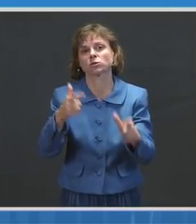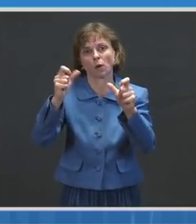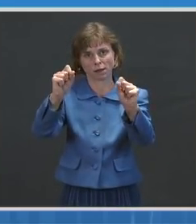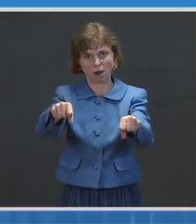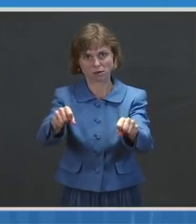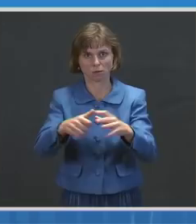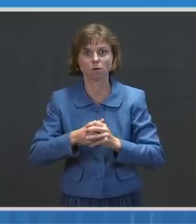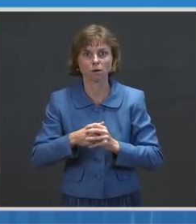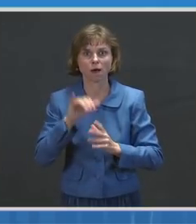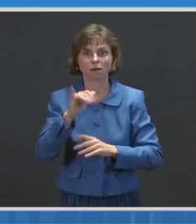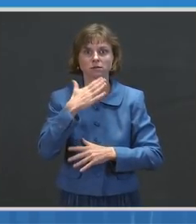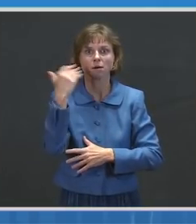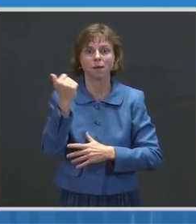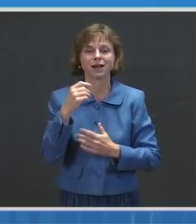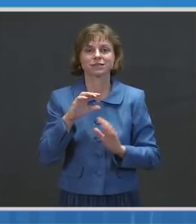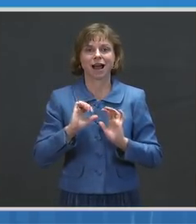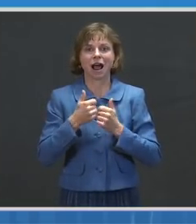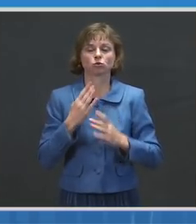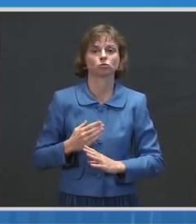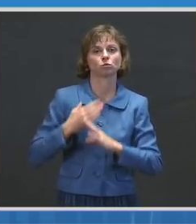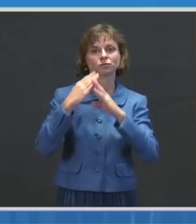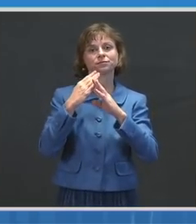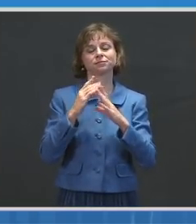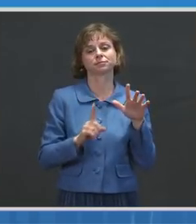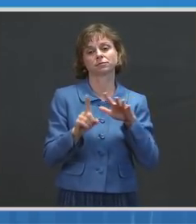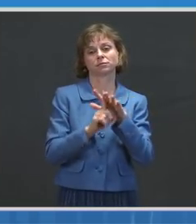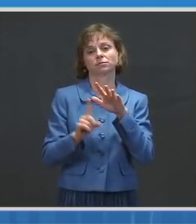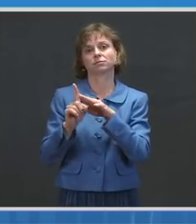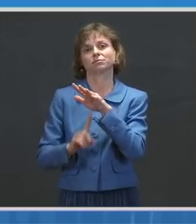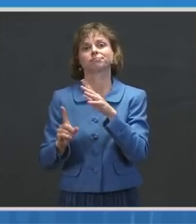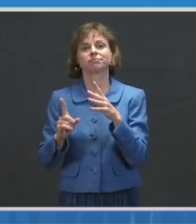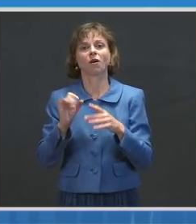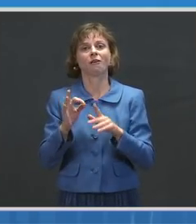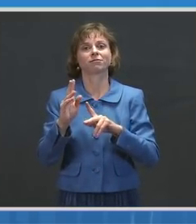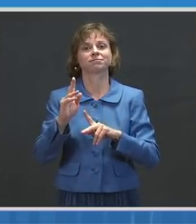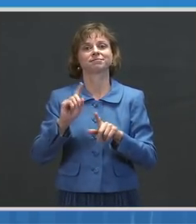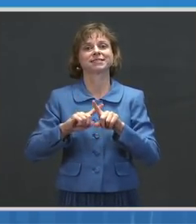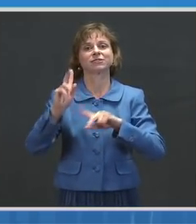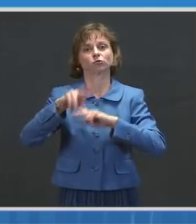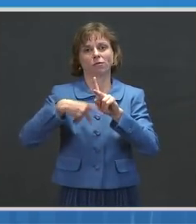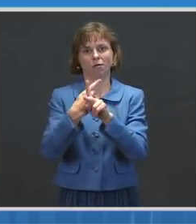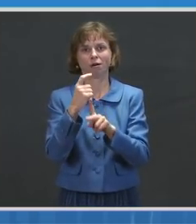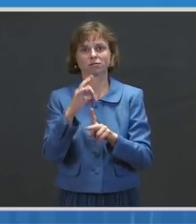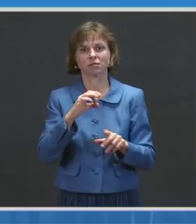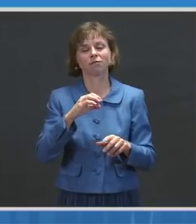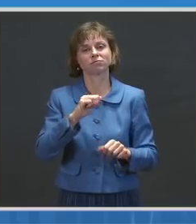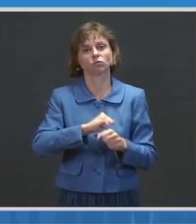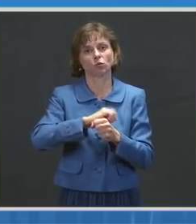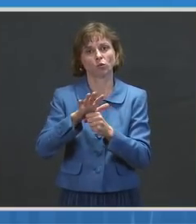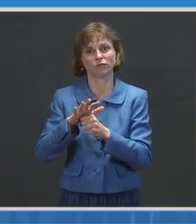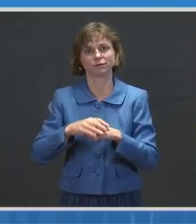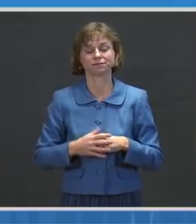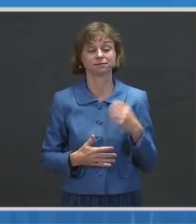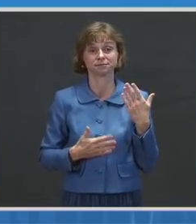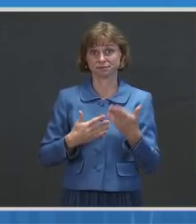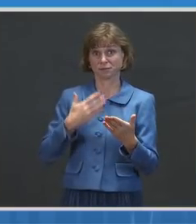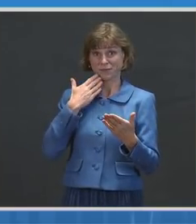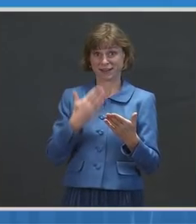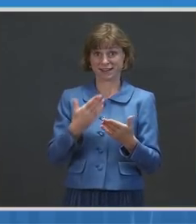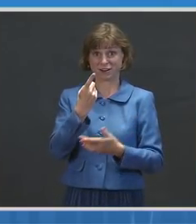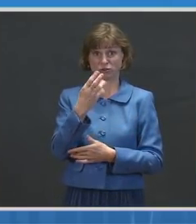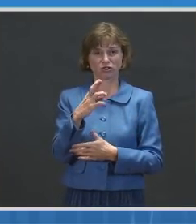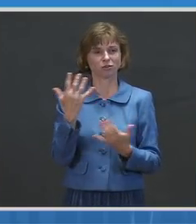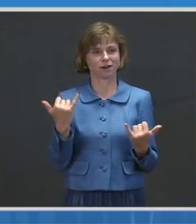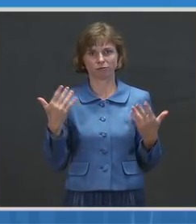against the evolution of variants. I'll stop there and back to you, Andy. Thank you, Doctor. All right, why don't we go to